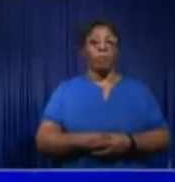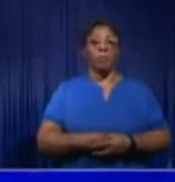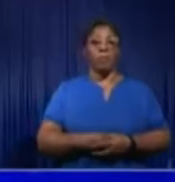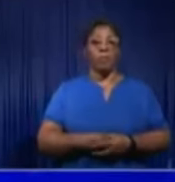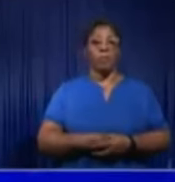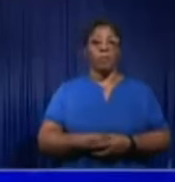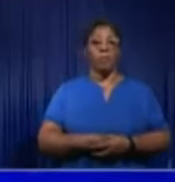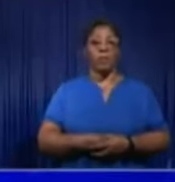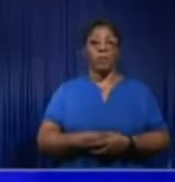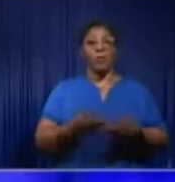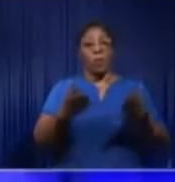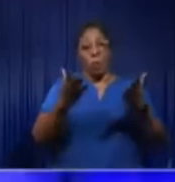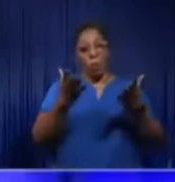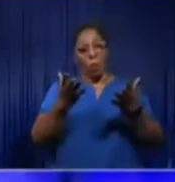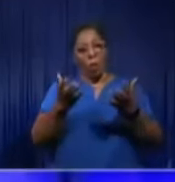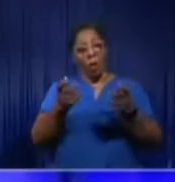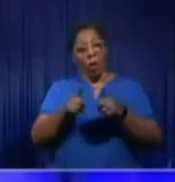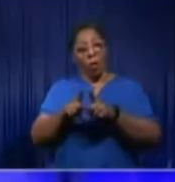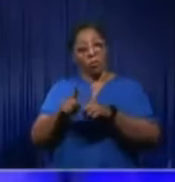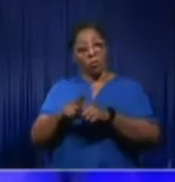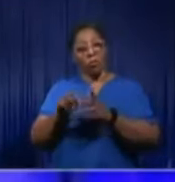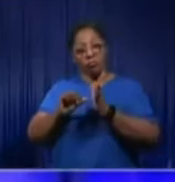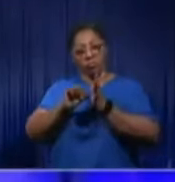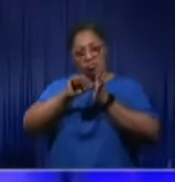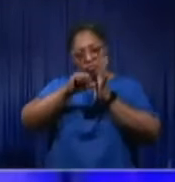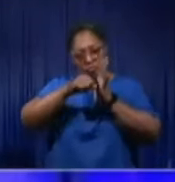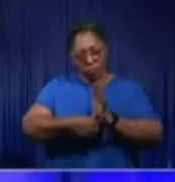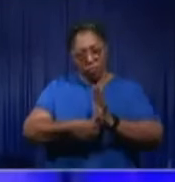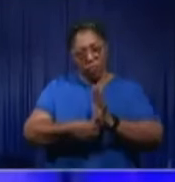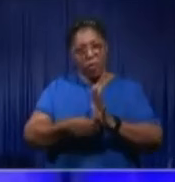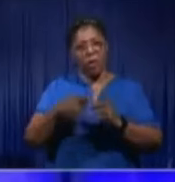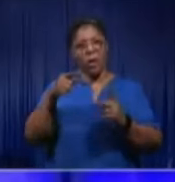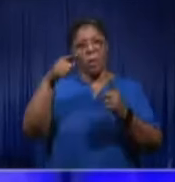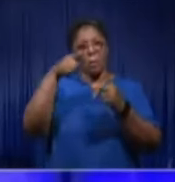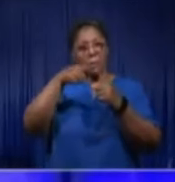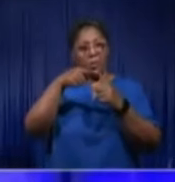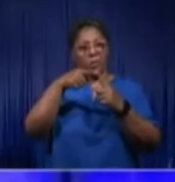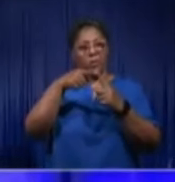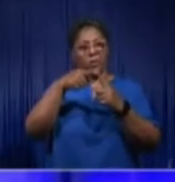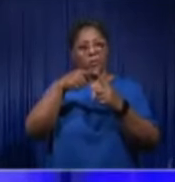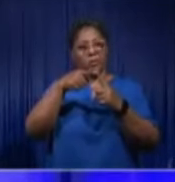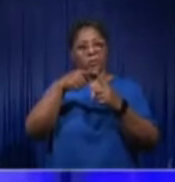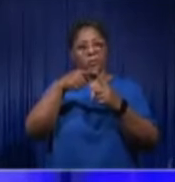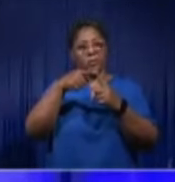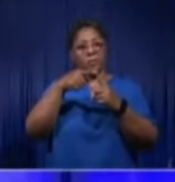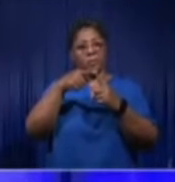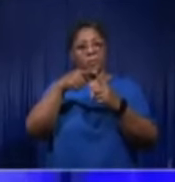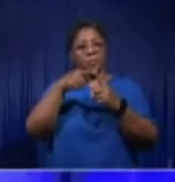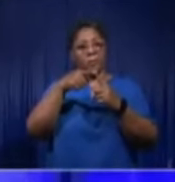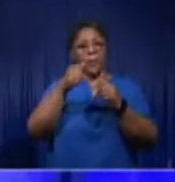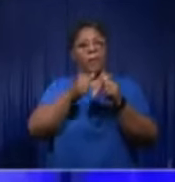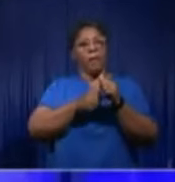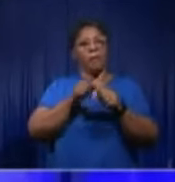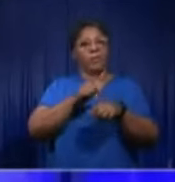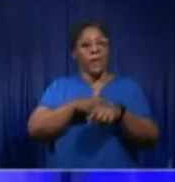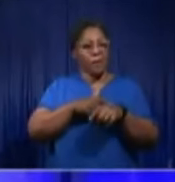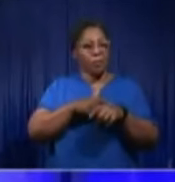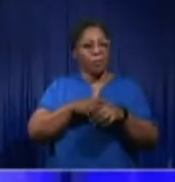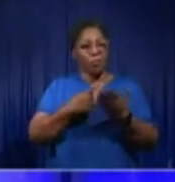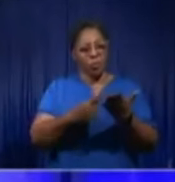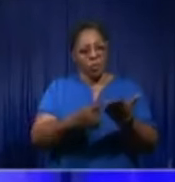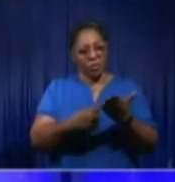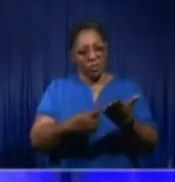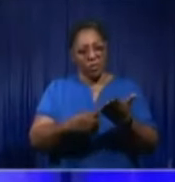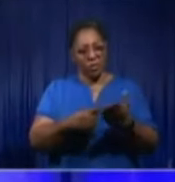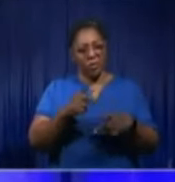I want to reinforce the point that is being made here. Every time this point comes up, my colleagues laugh. My colleagues to my